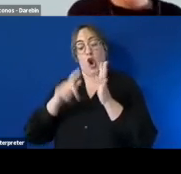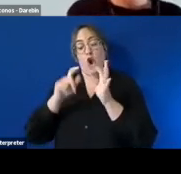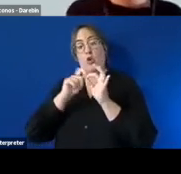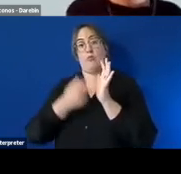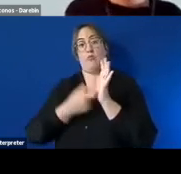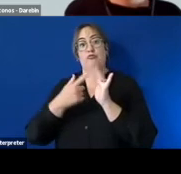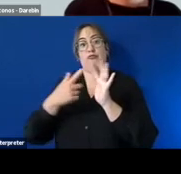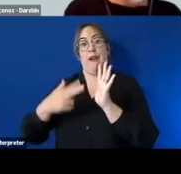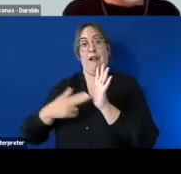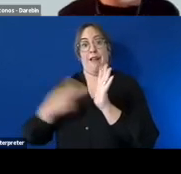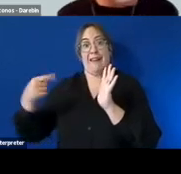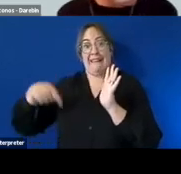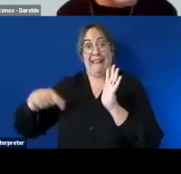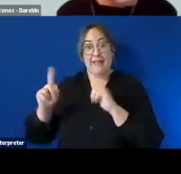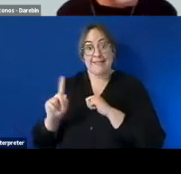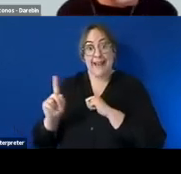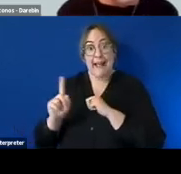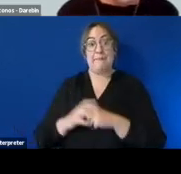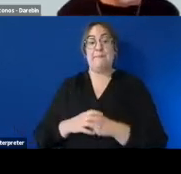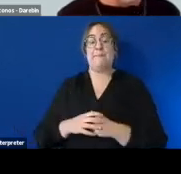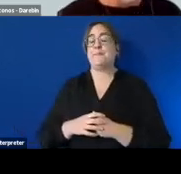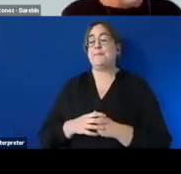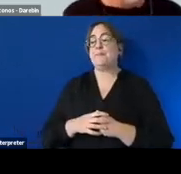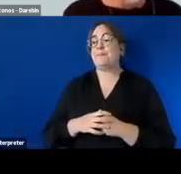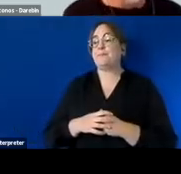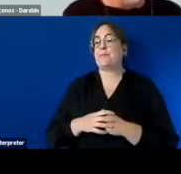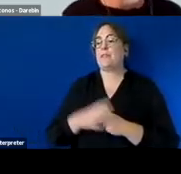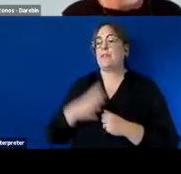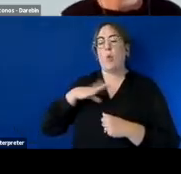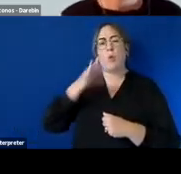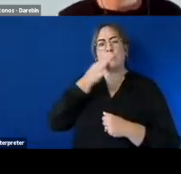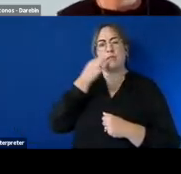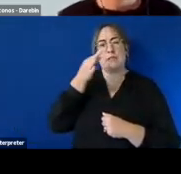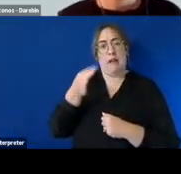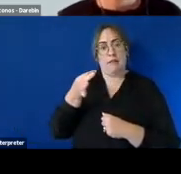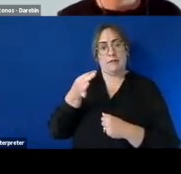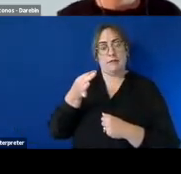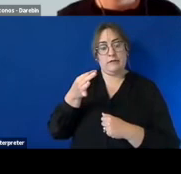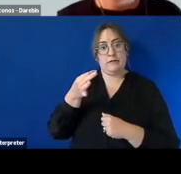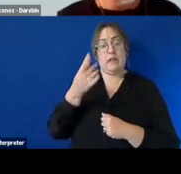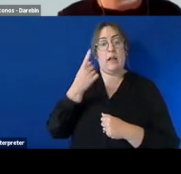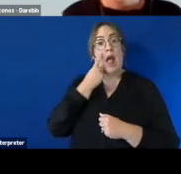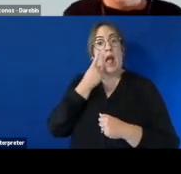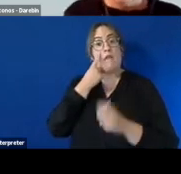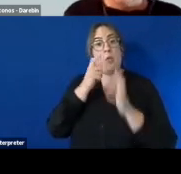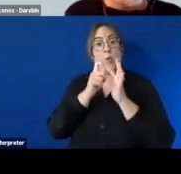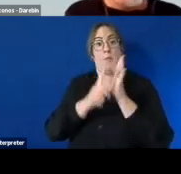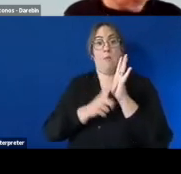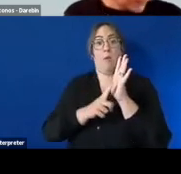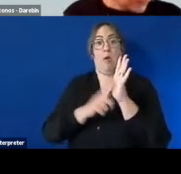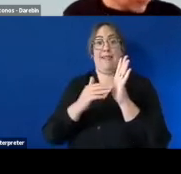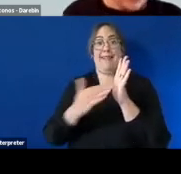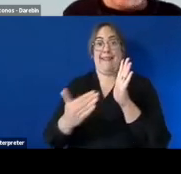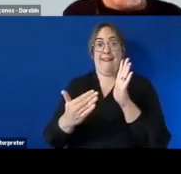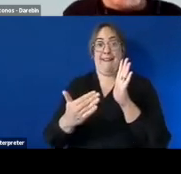to the audience here um so i would just like to perhaps ask uh draw your attention to that poll um about